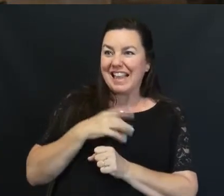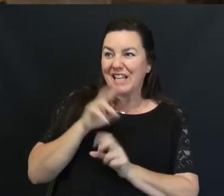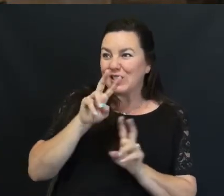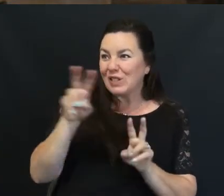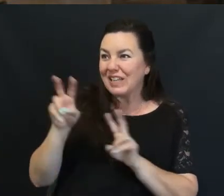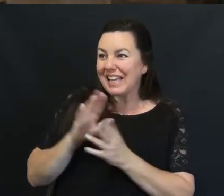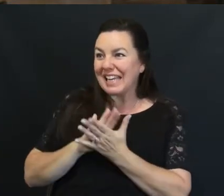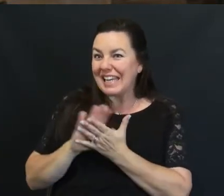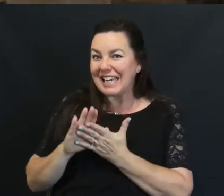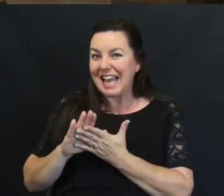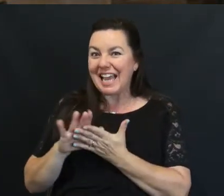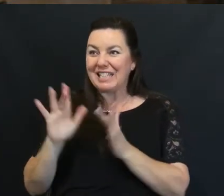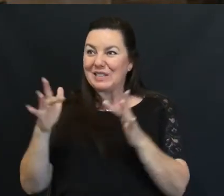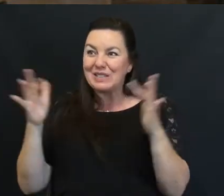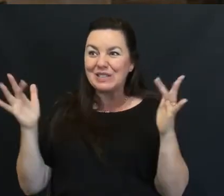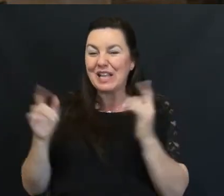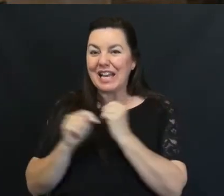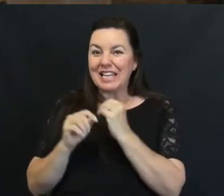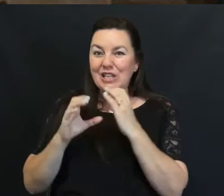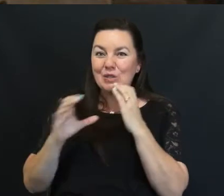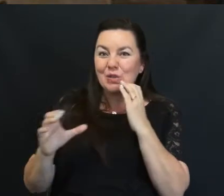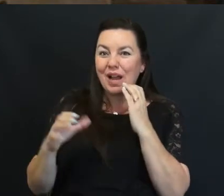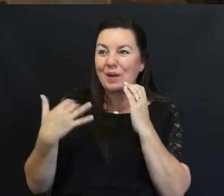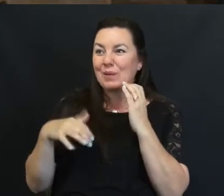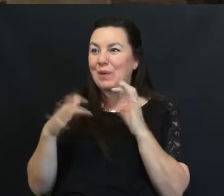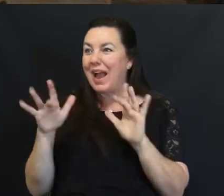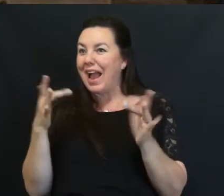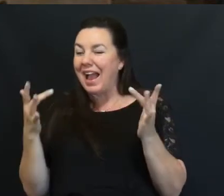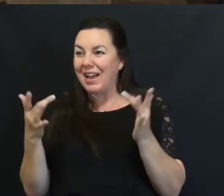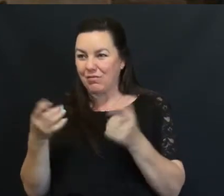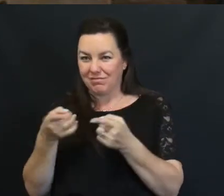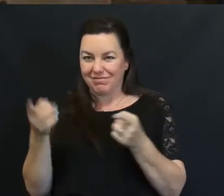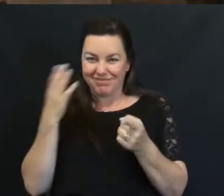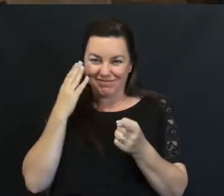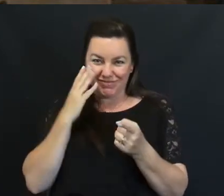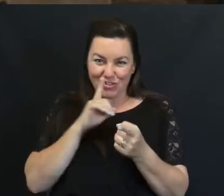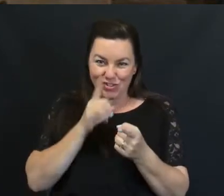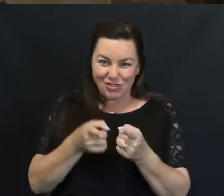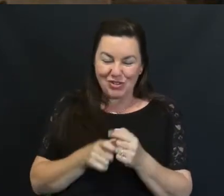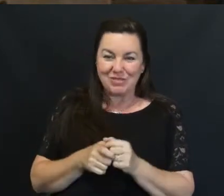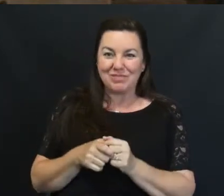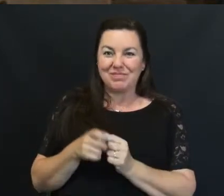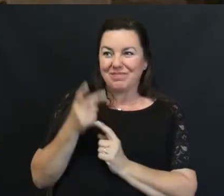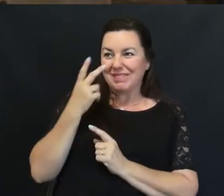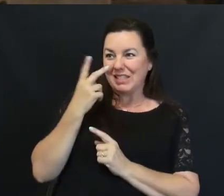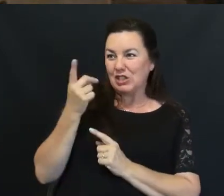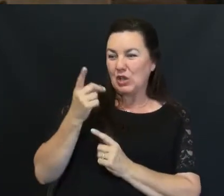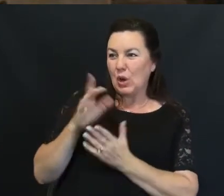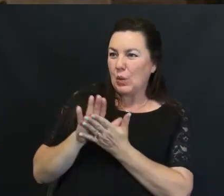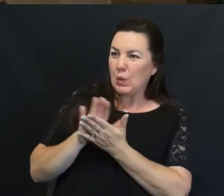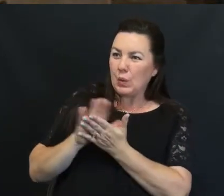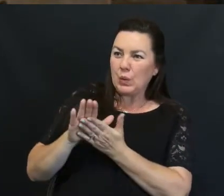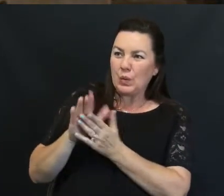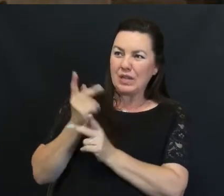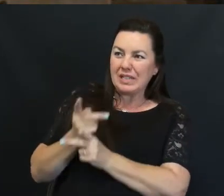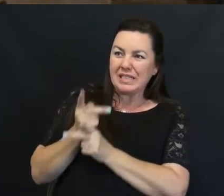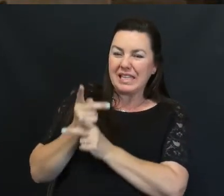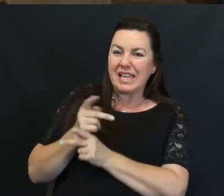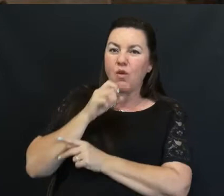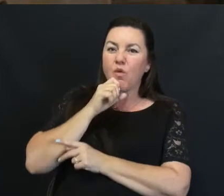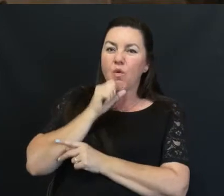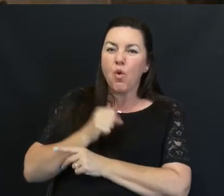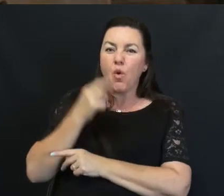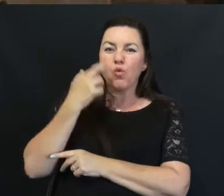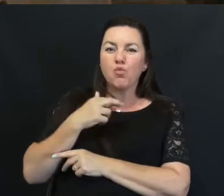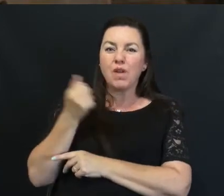trucks And you that know him Know this is true He saw this very clean Well taken care of Old red